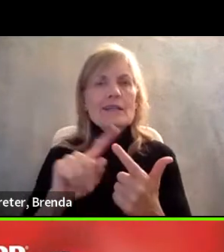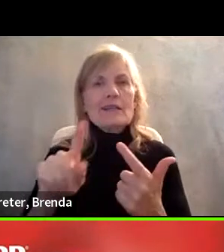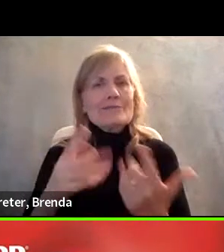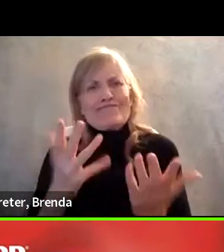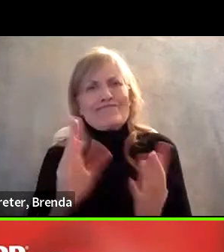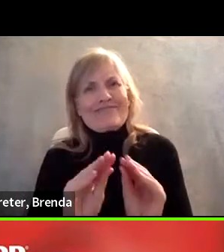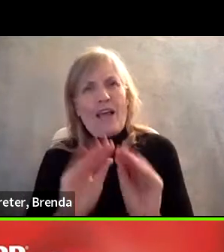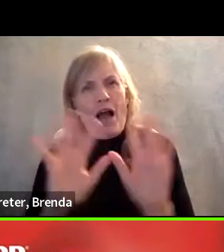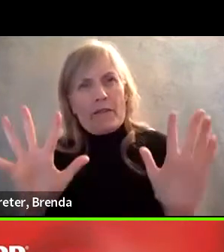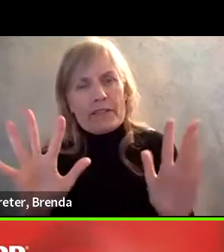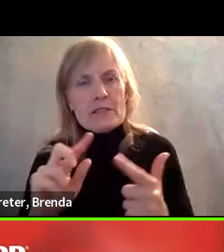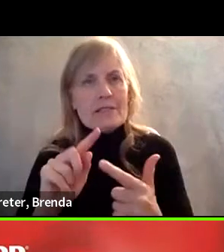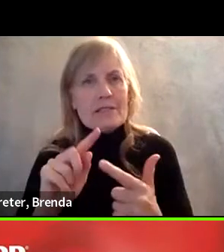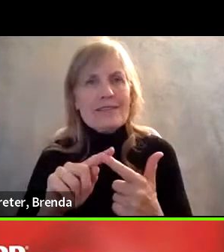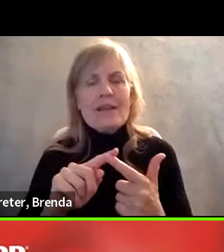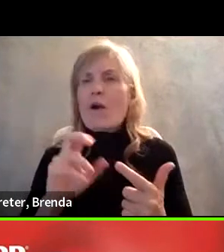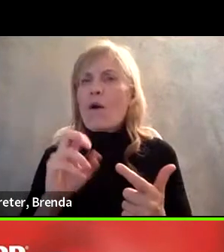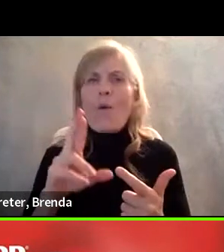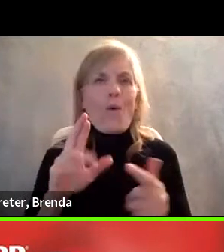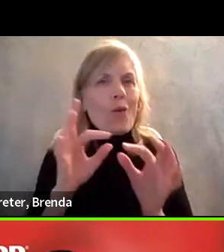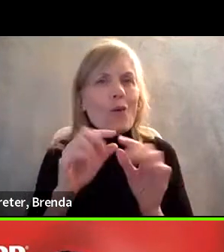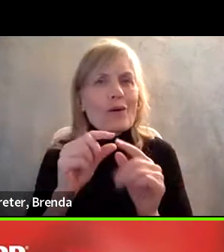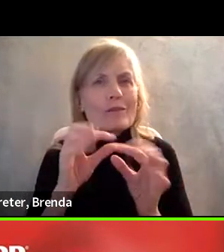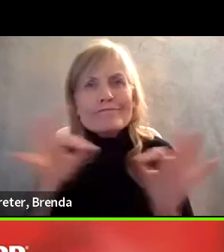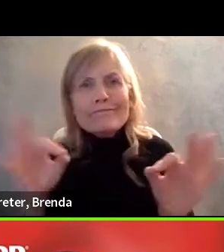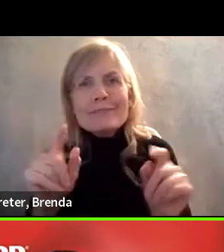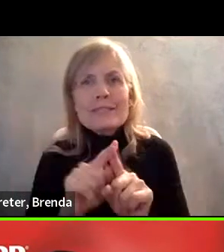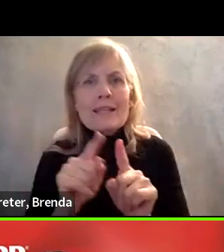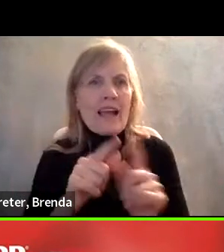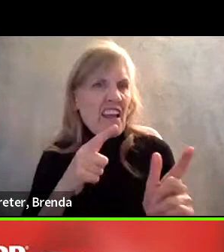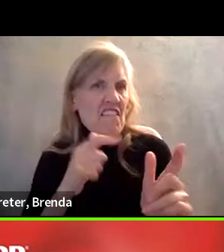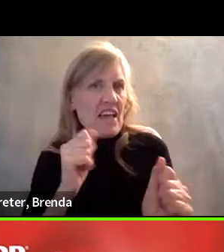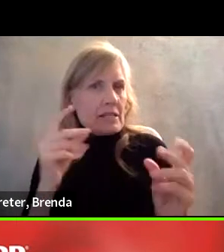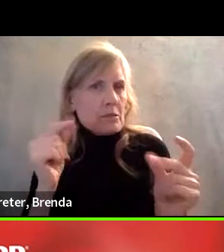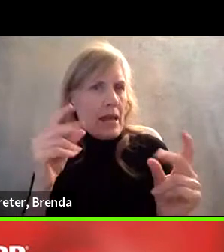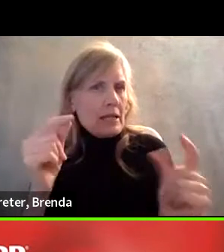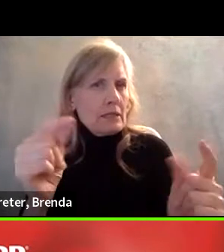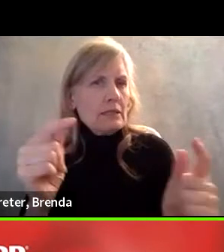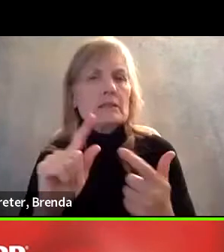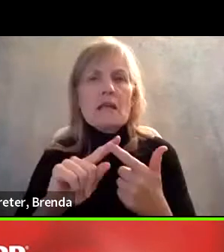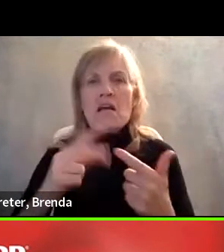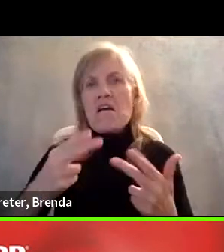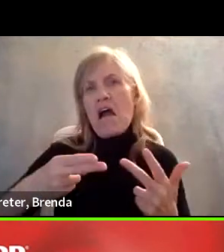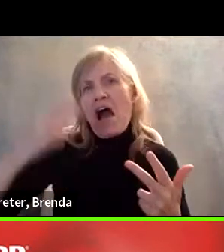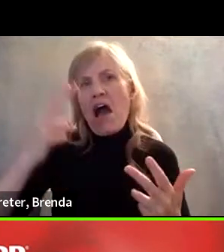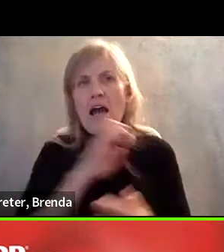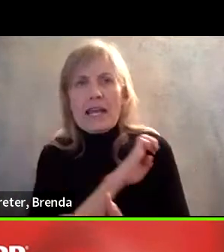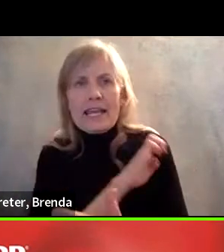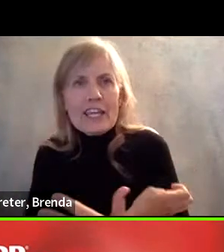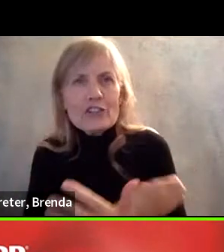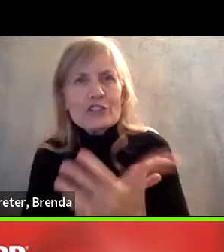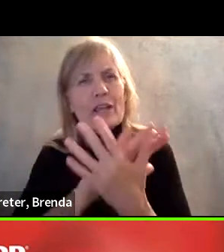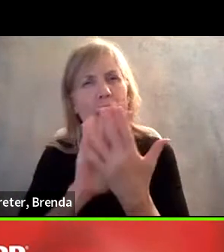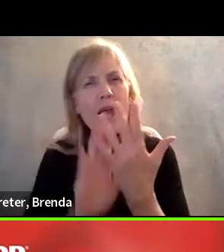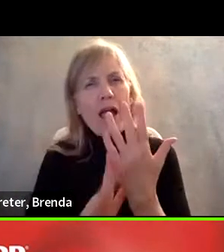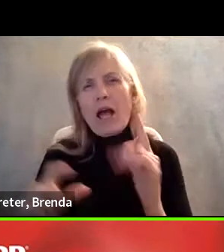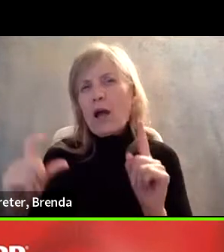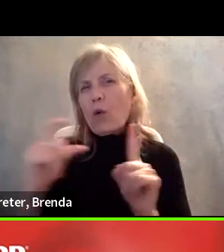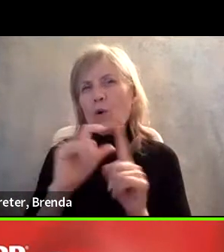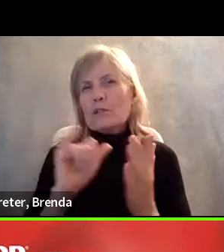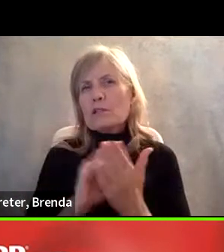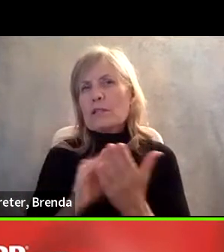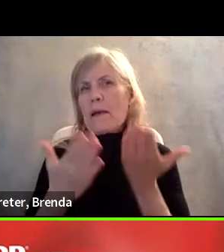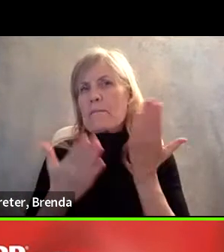ageist types of language, but do they say things like, you know, fast paced, high energy, um, you know, those kinds of things that may subtly,